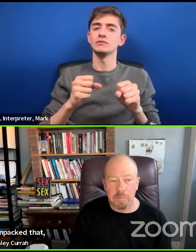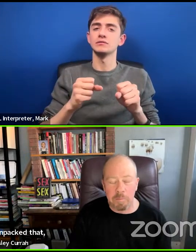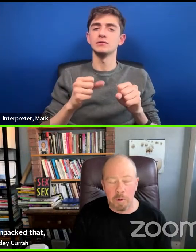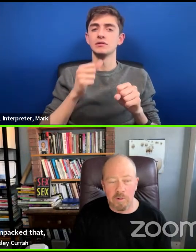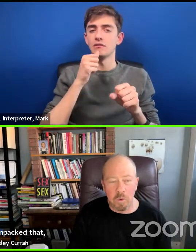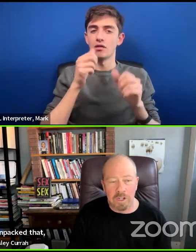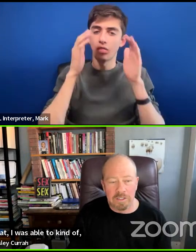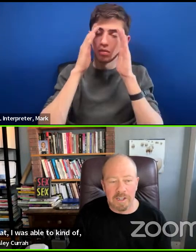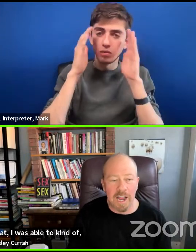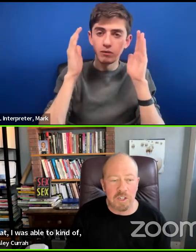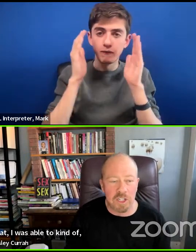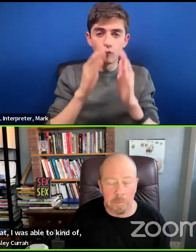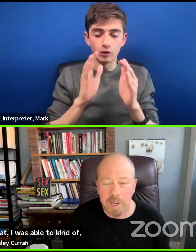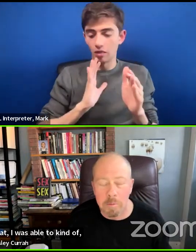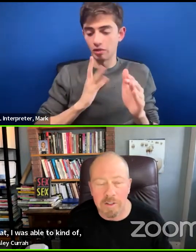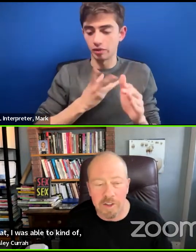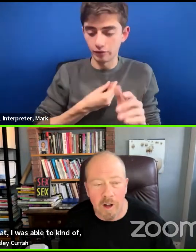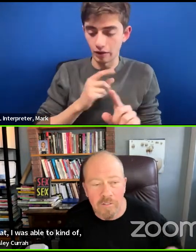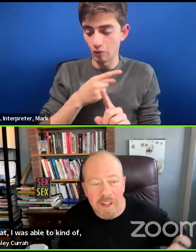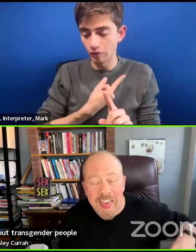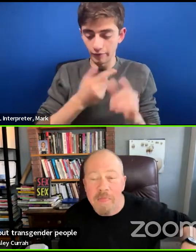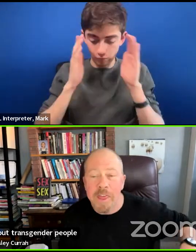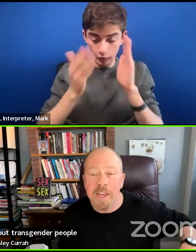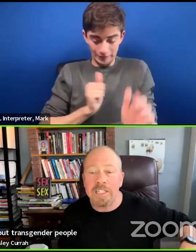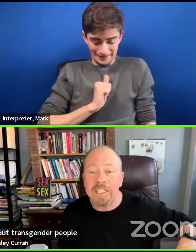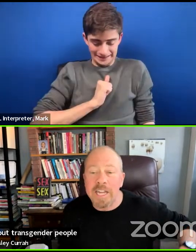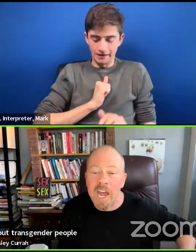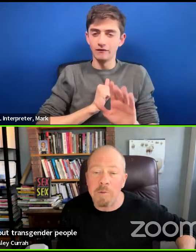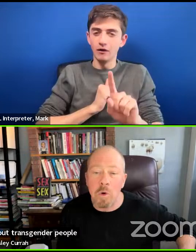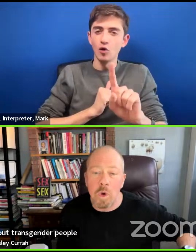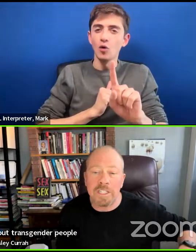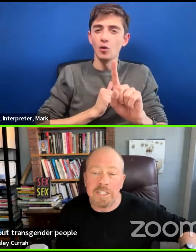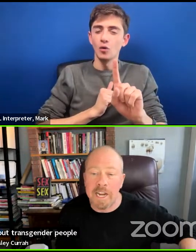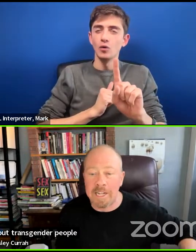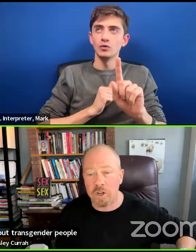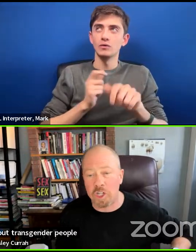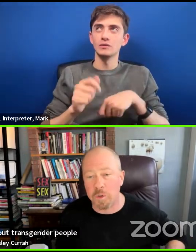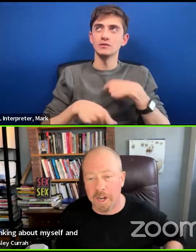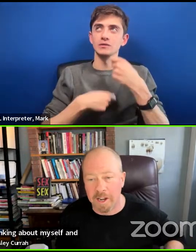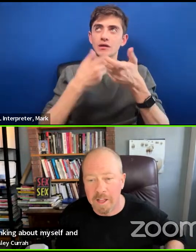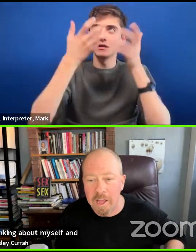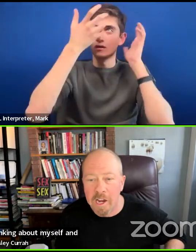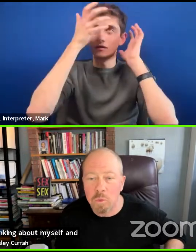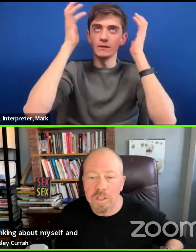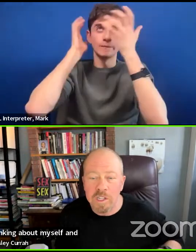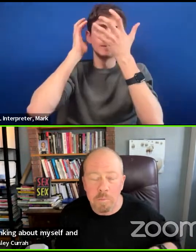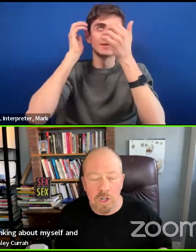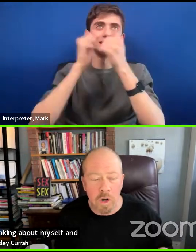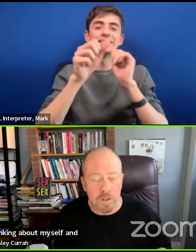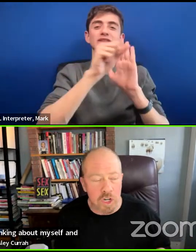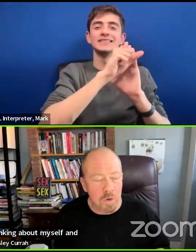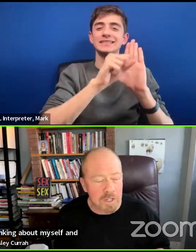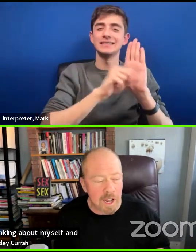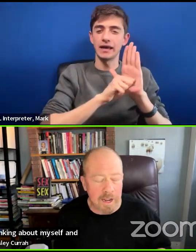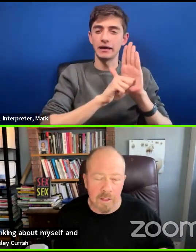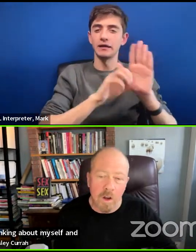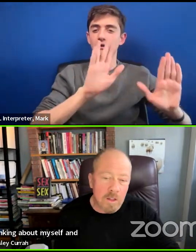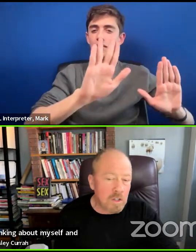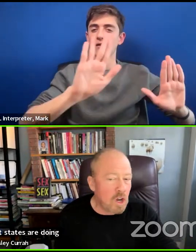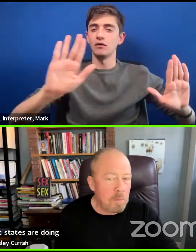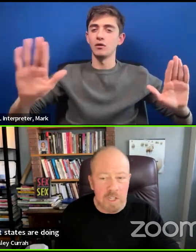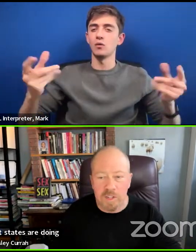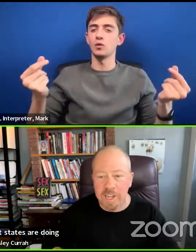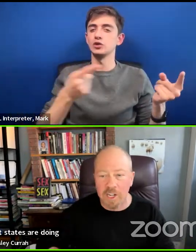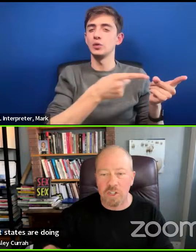about transgender people for once and actually stop thinking about myself and think instead about what states are doing. Because what this book tries to do is like,